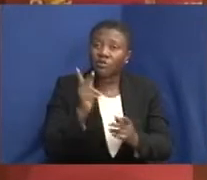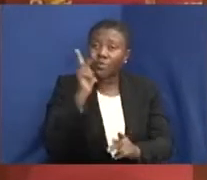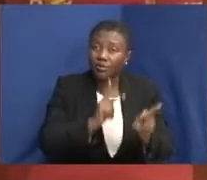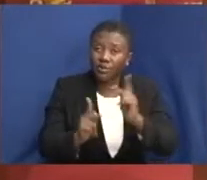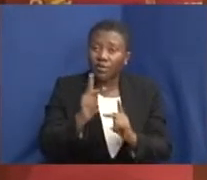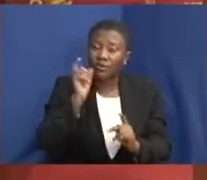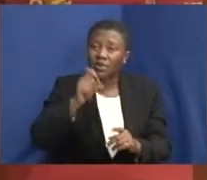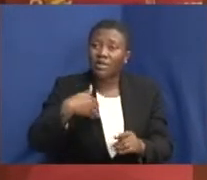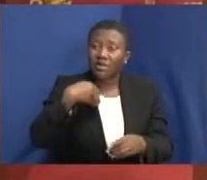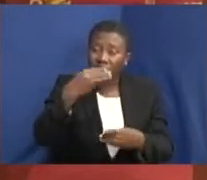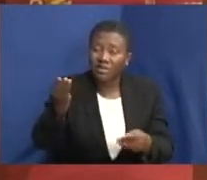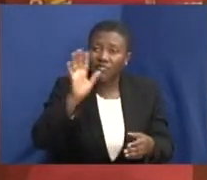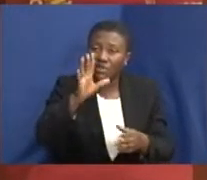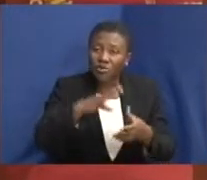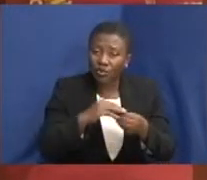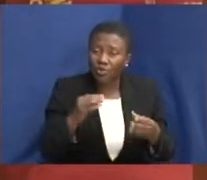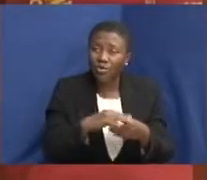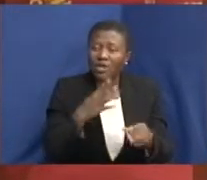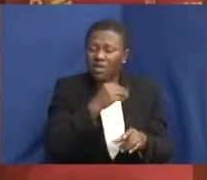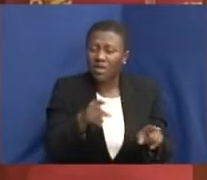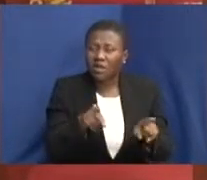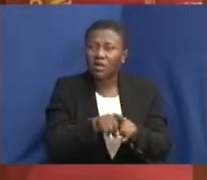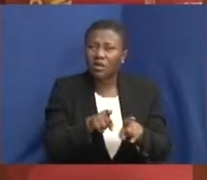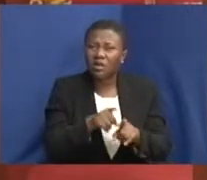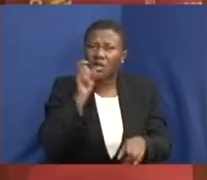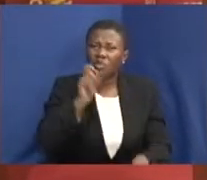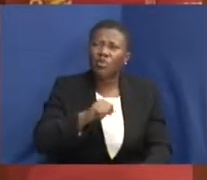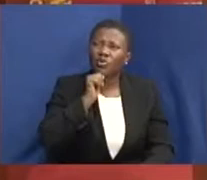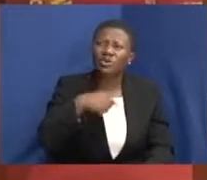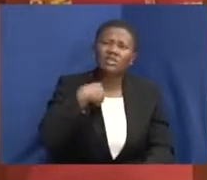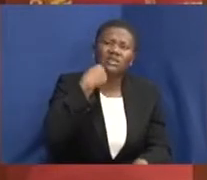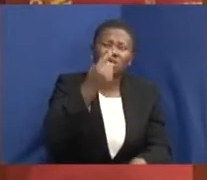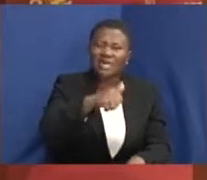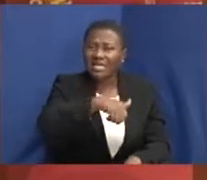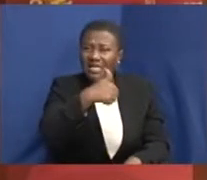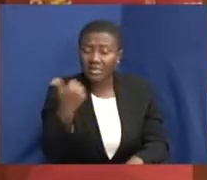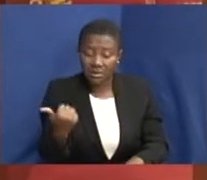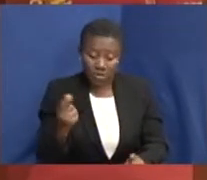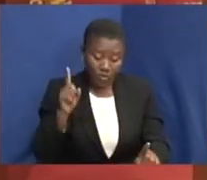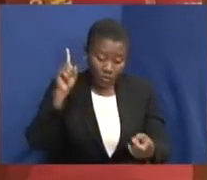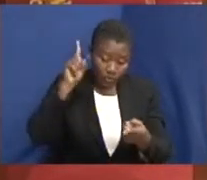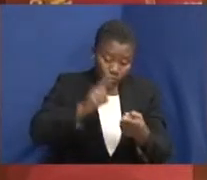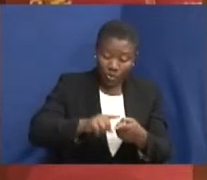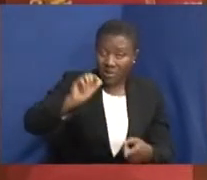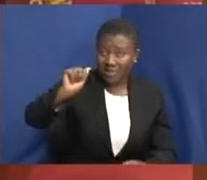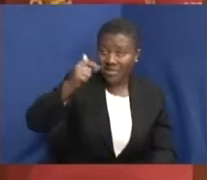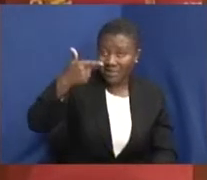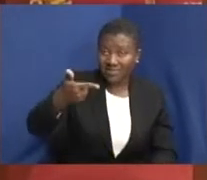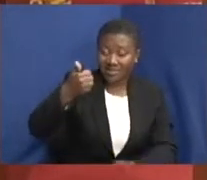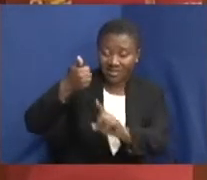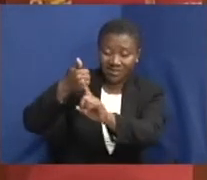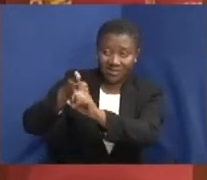give statements and what have you. And I will not be giving any information until the Attorney General has looked at it.